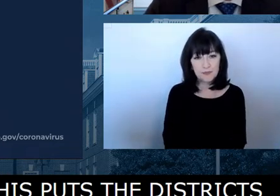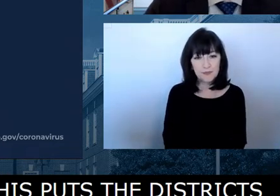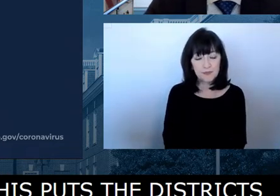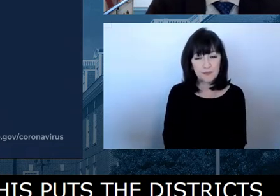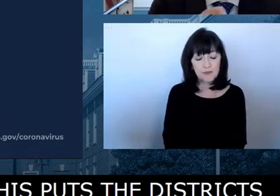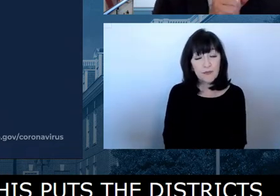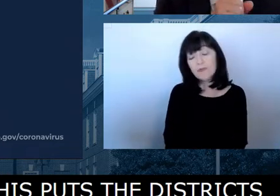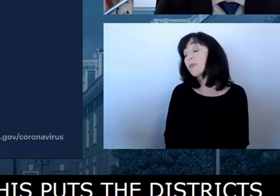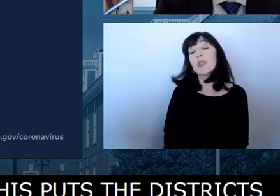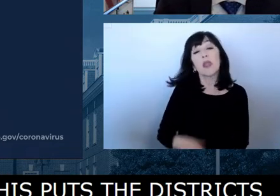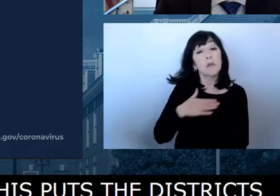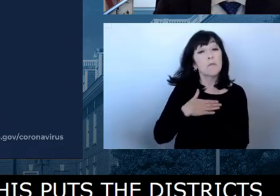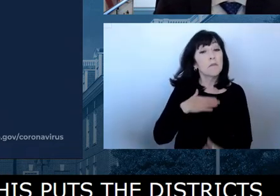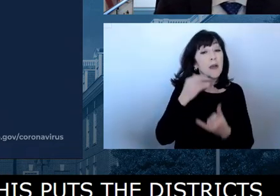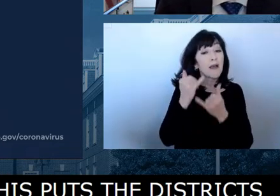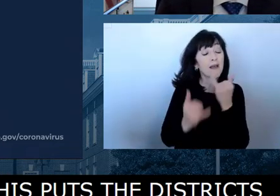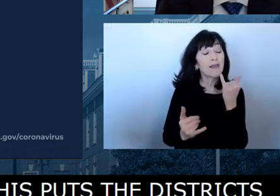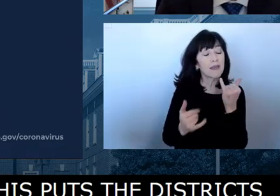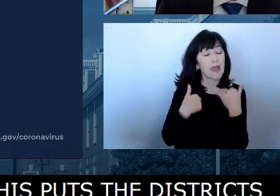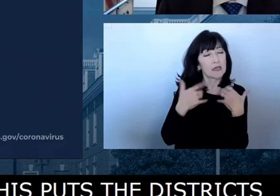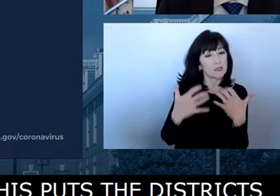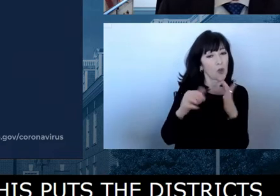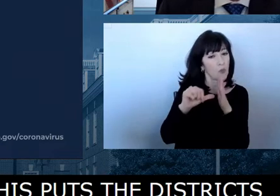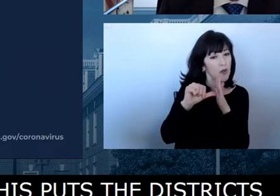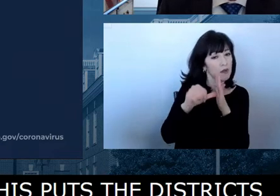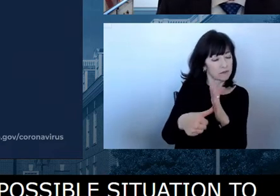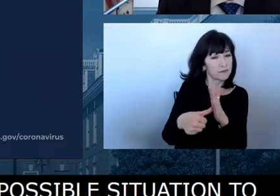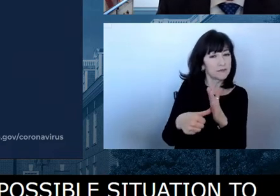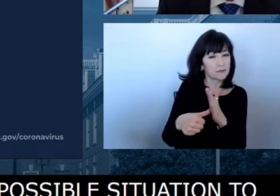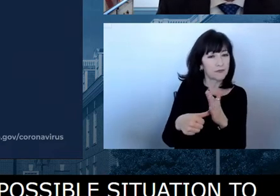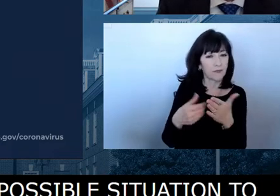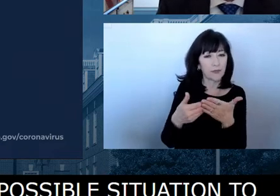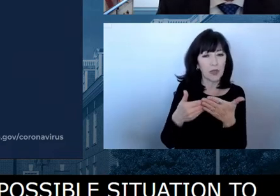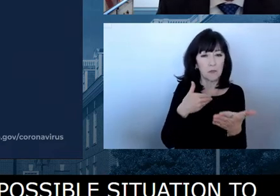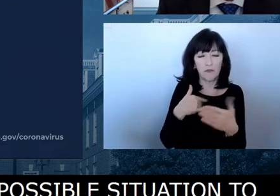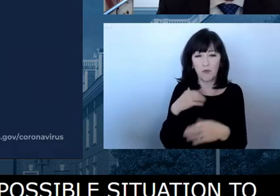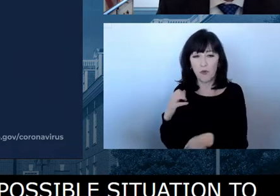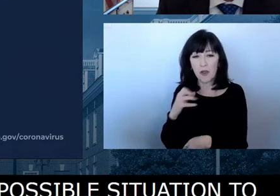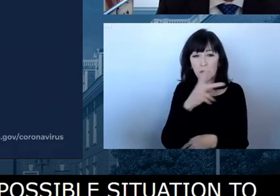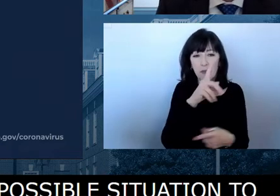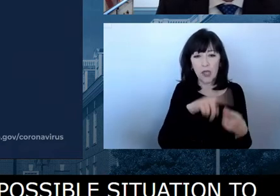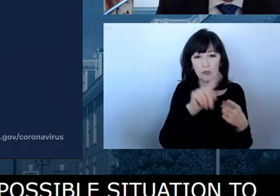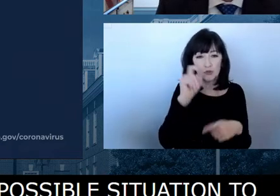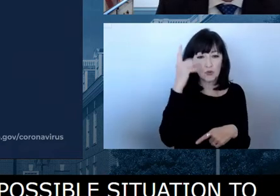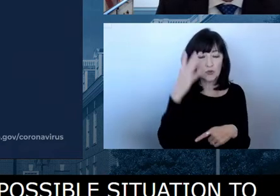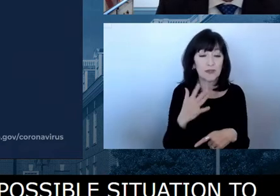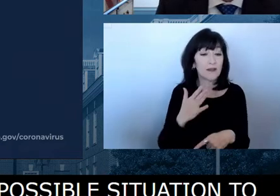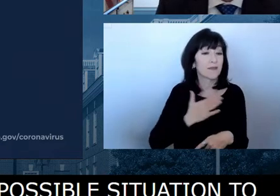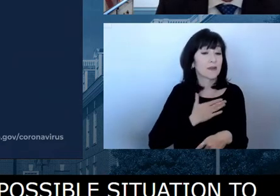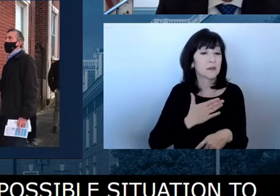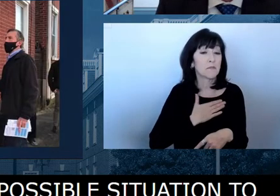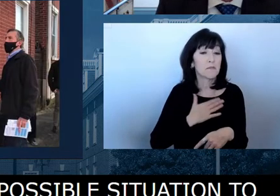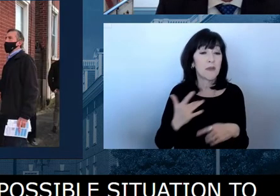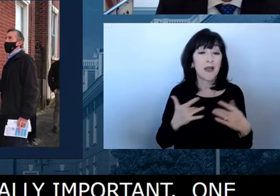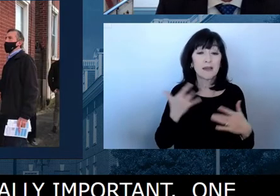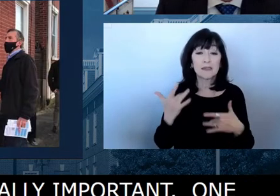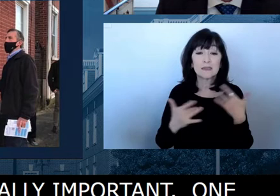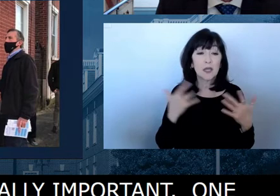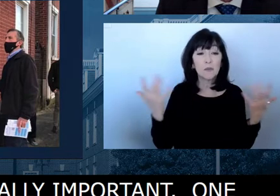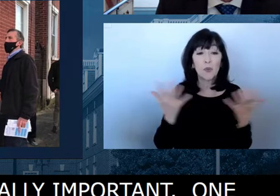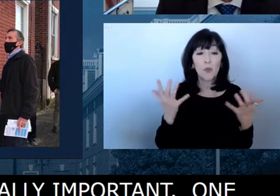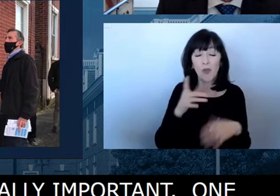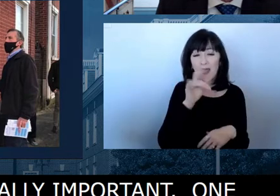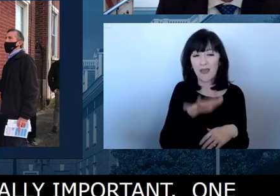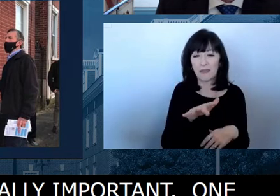One last, one last topic I'd like to talk about, uh, before turning it back over to the governor is my excitement around the Wilmington Learning